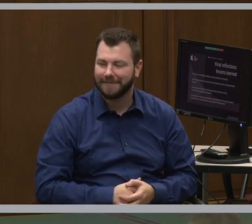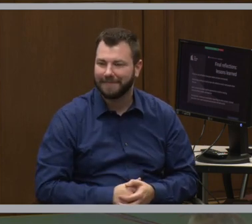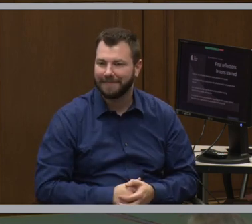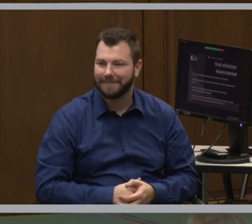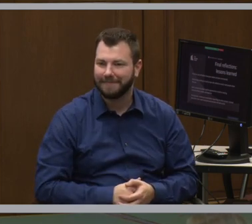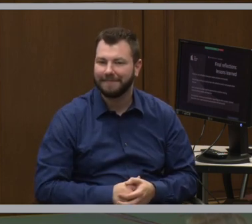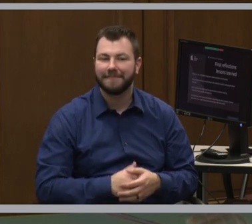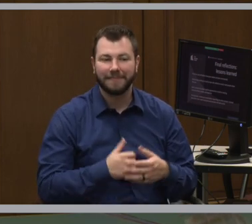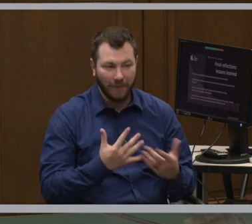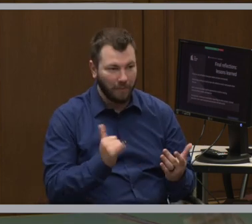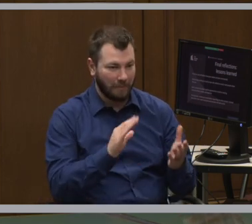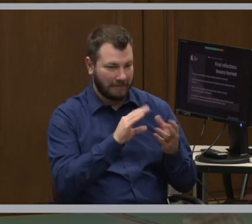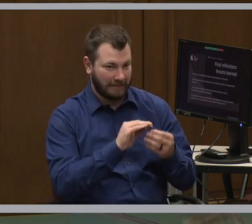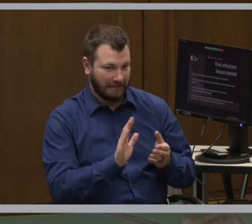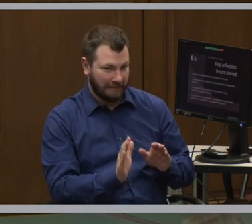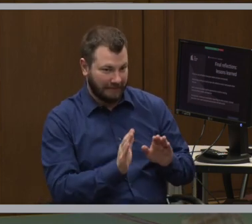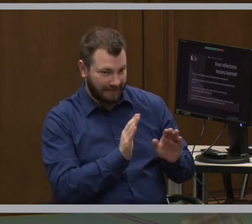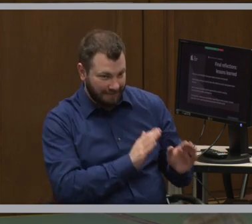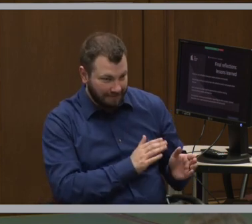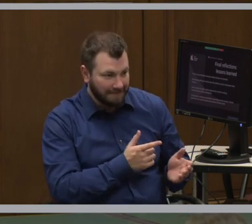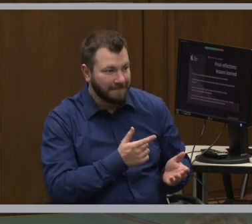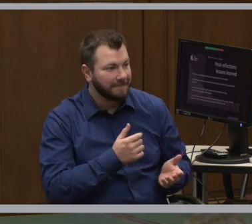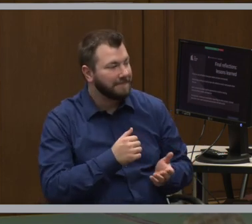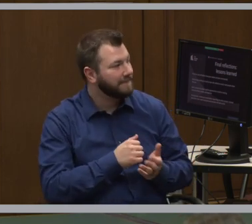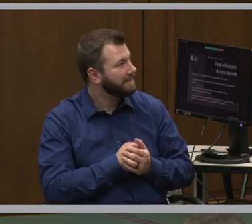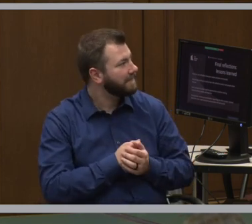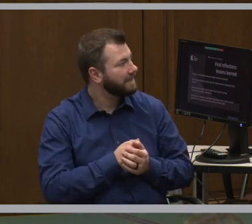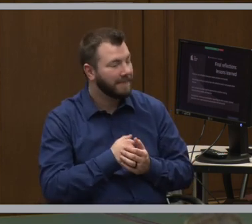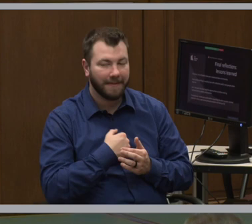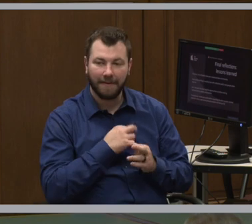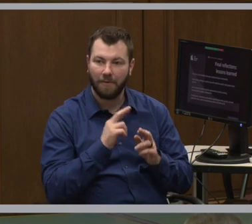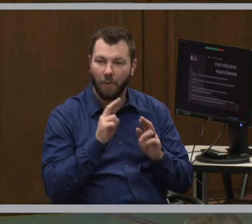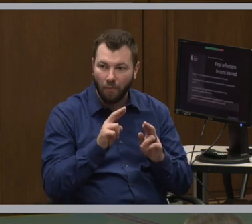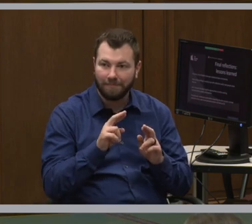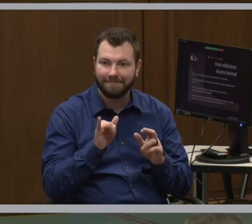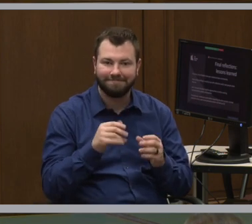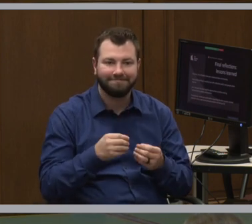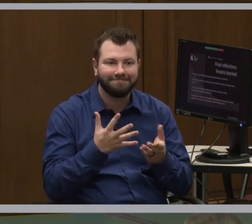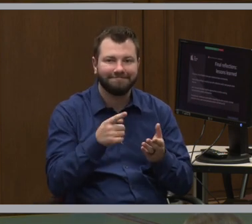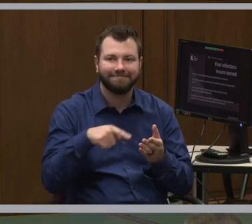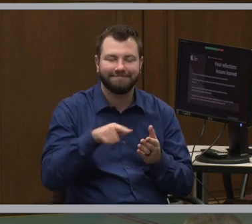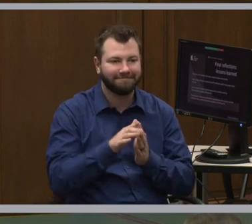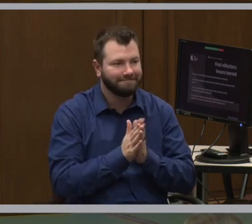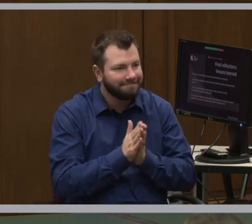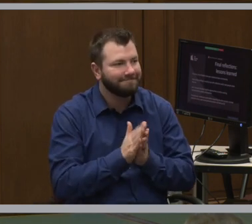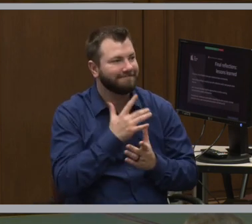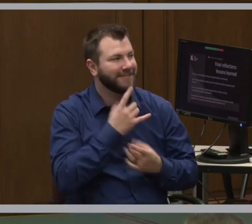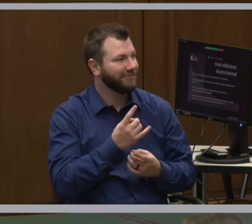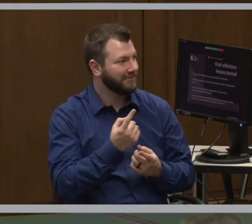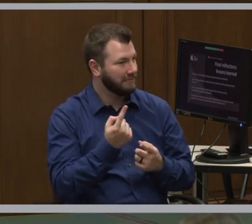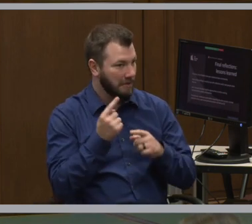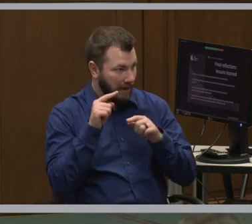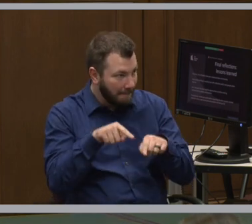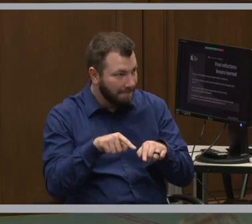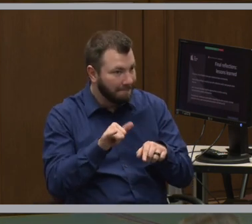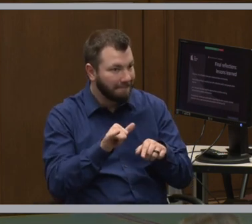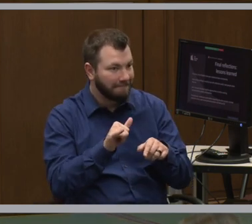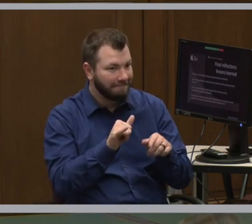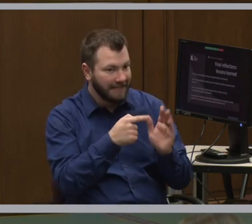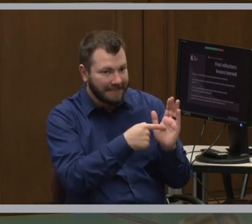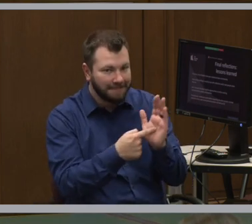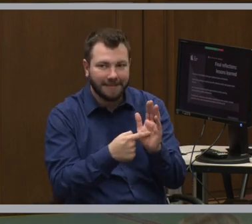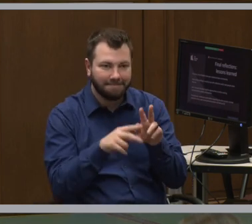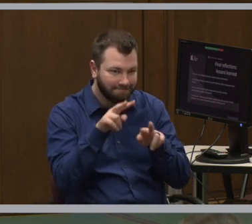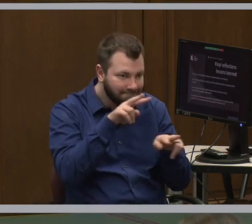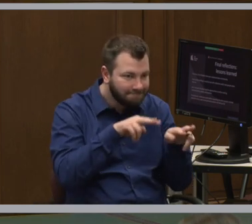So with that being said, I, you know, hope that this has piqued your interest either in coming to the exhibit and making use of the